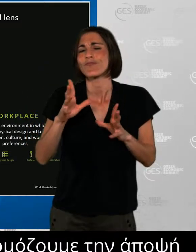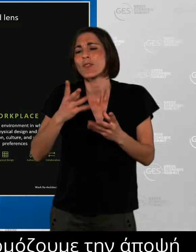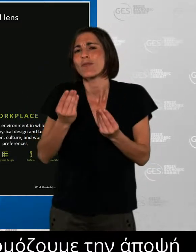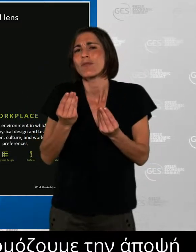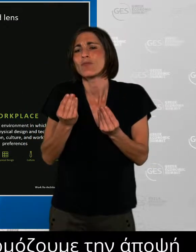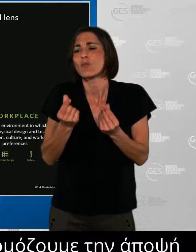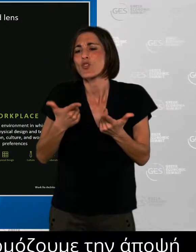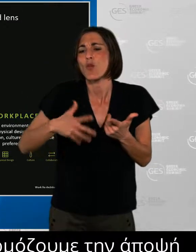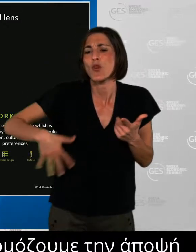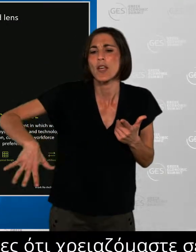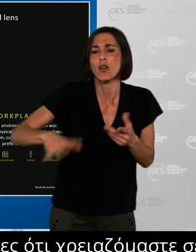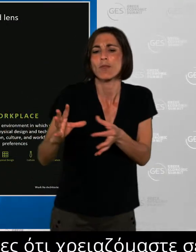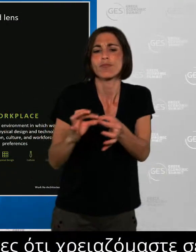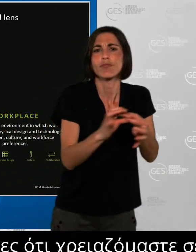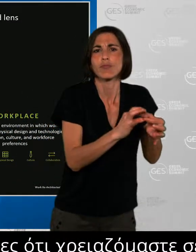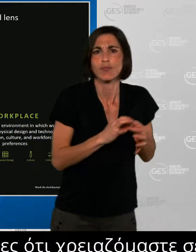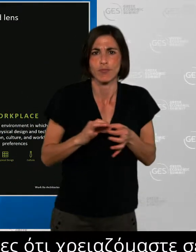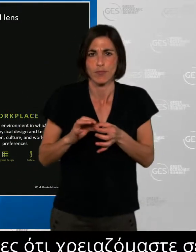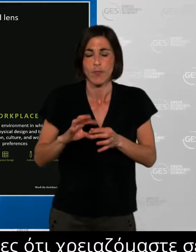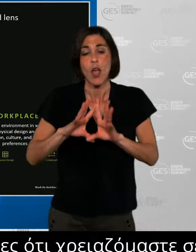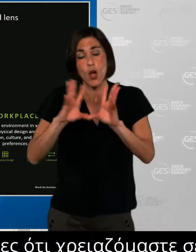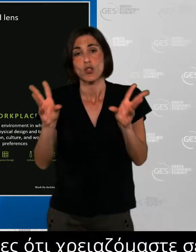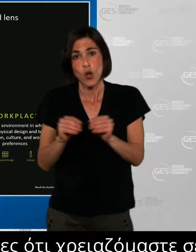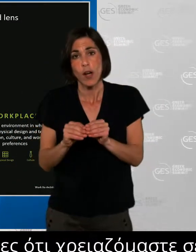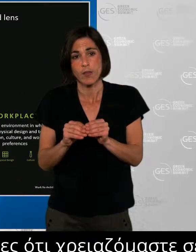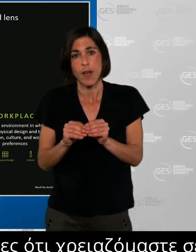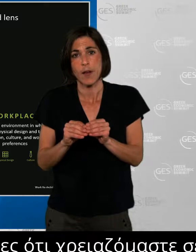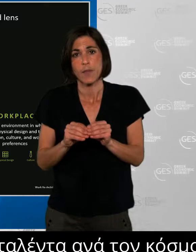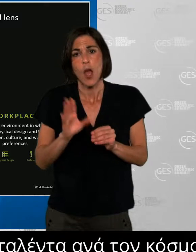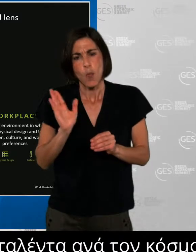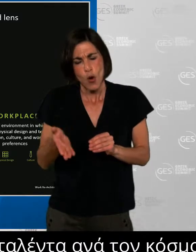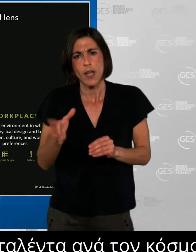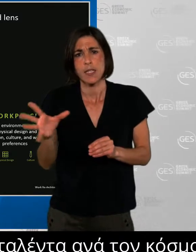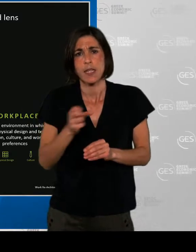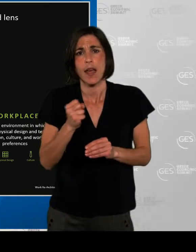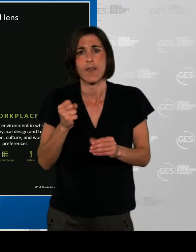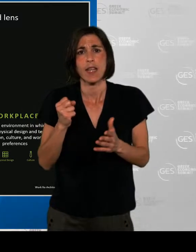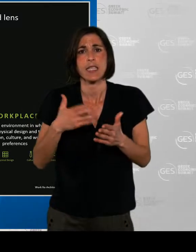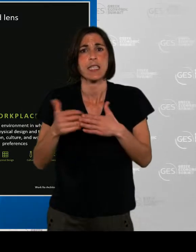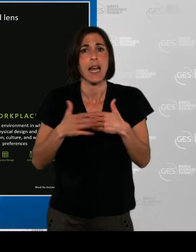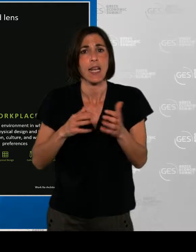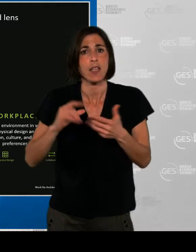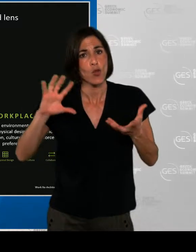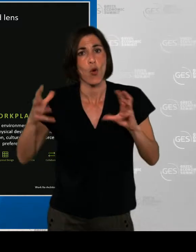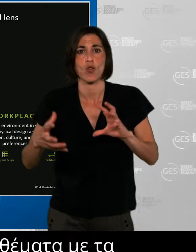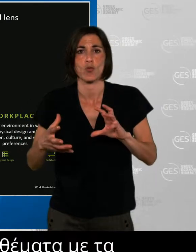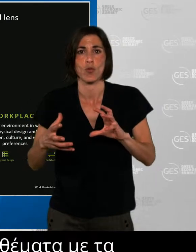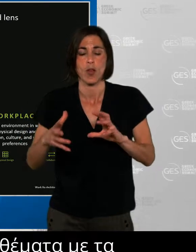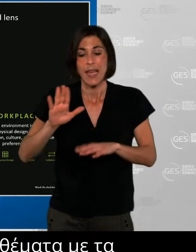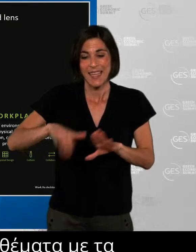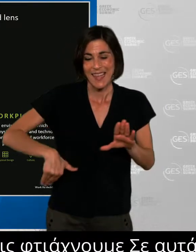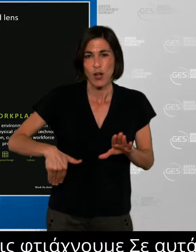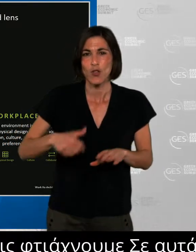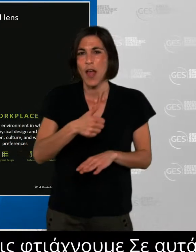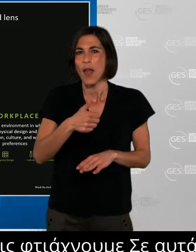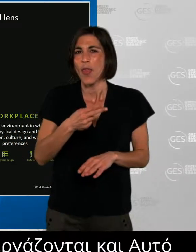And then finally, the workplace. And this is much more about the combination of the physical and